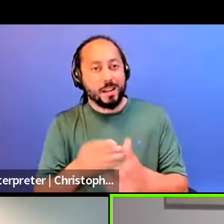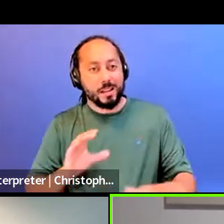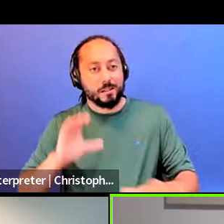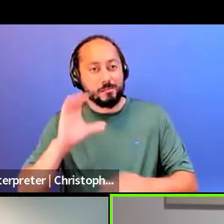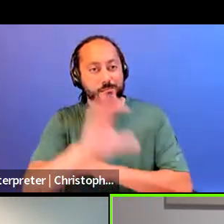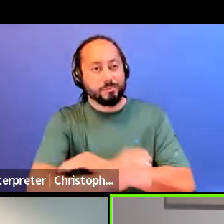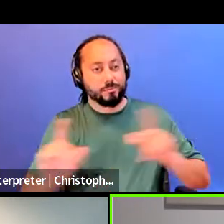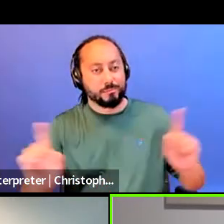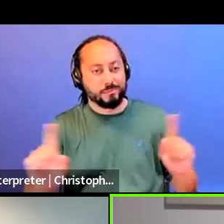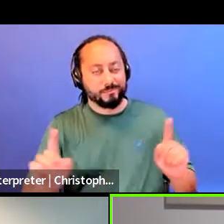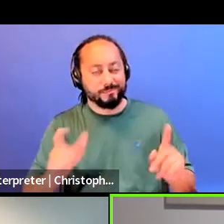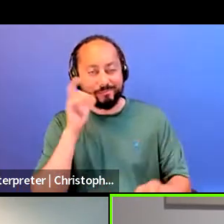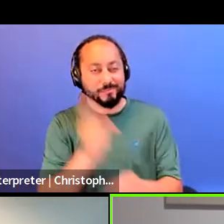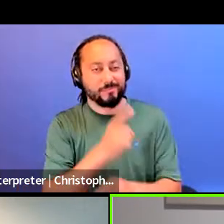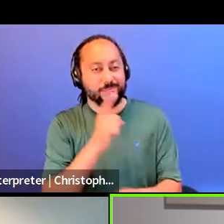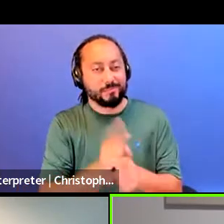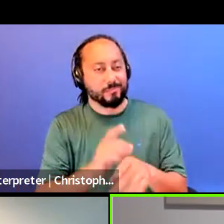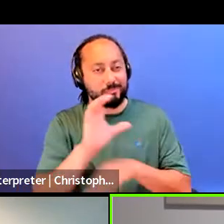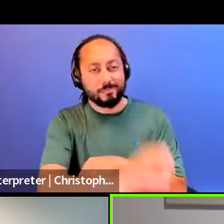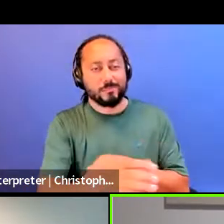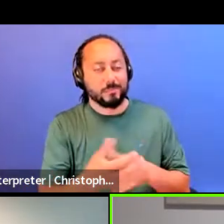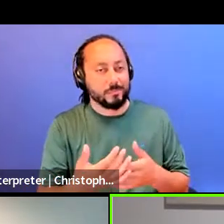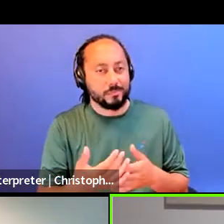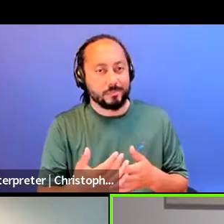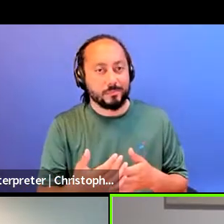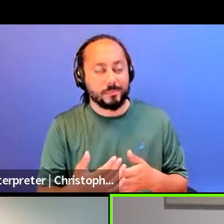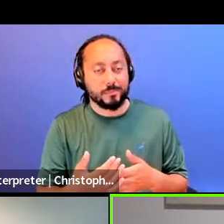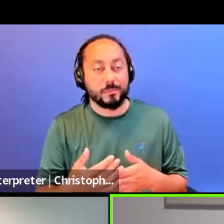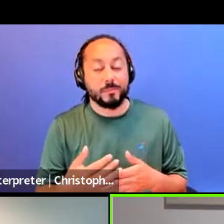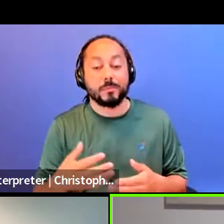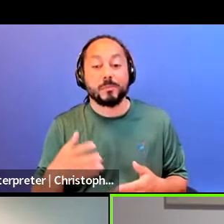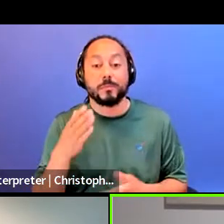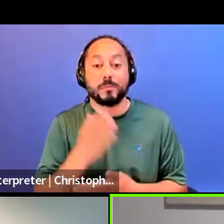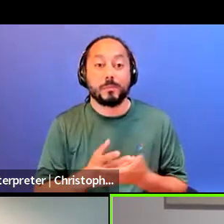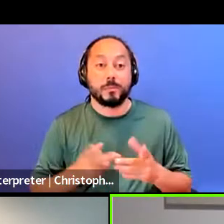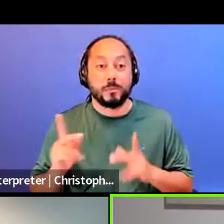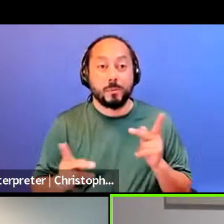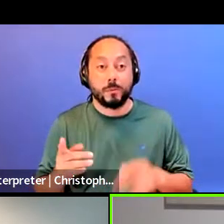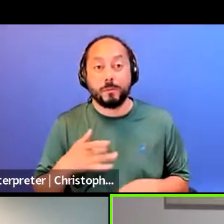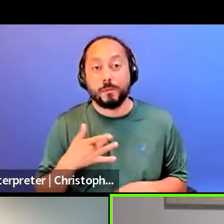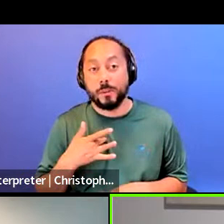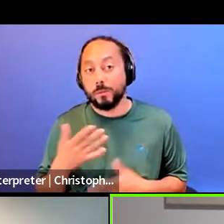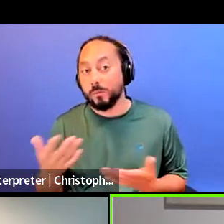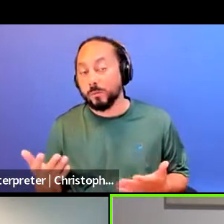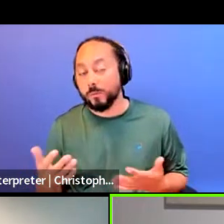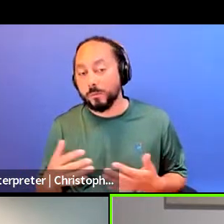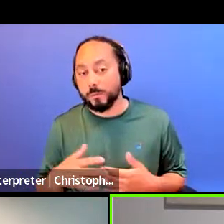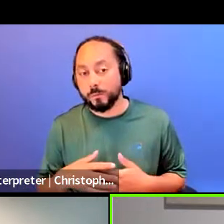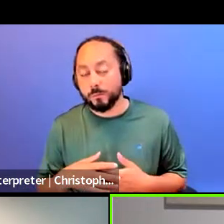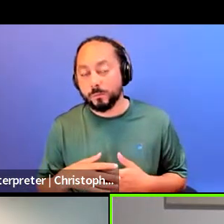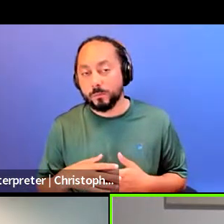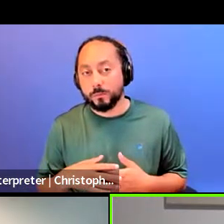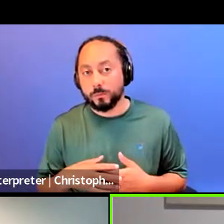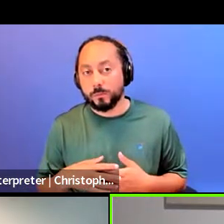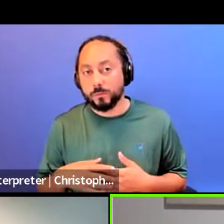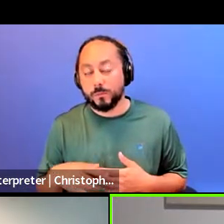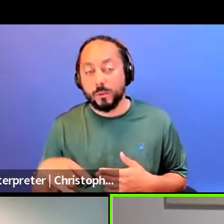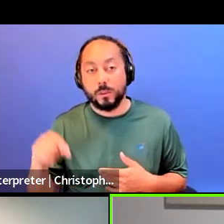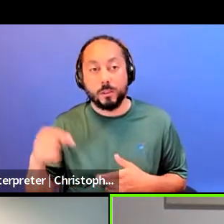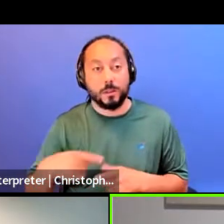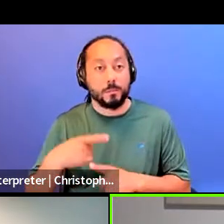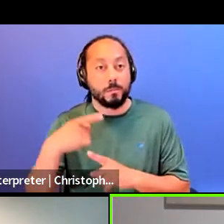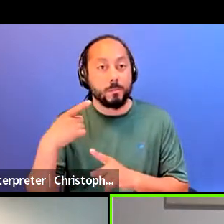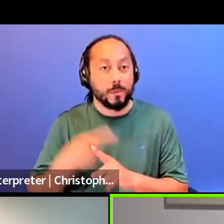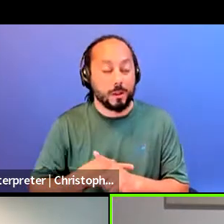and it's really sad because it's like, you know, for some people, they do feel like this month is maybe the one thing